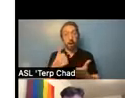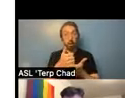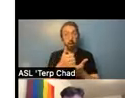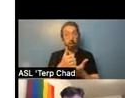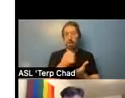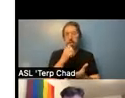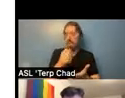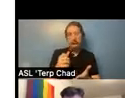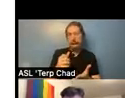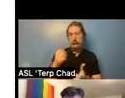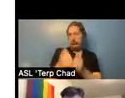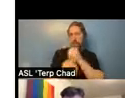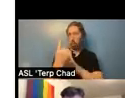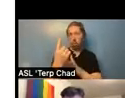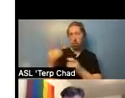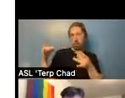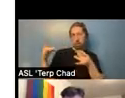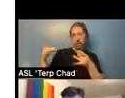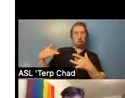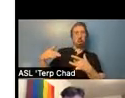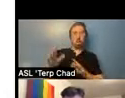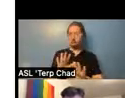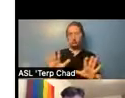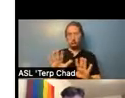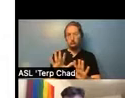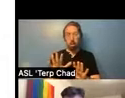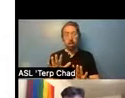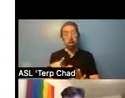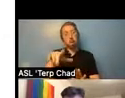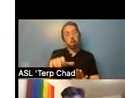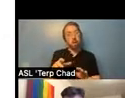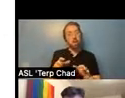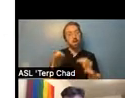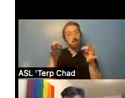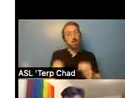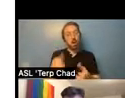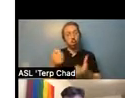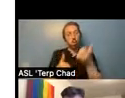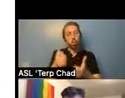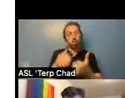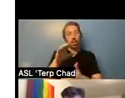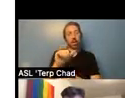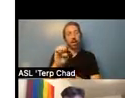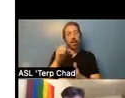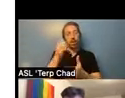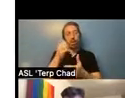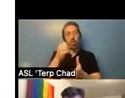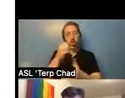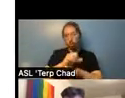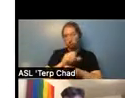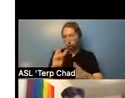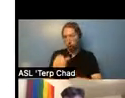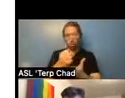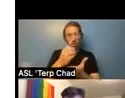it is. There's some good people out there too. So you have to decide which ones are the right ones. And if they are good, work with them. Uh, they should